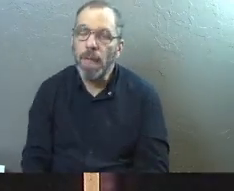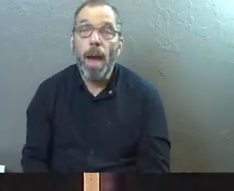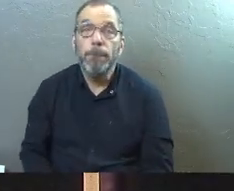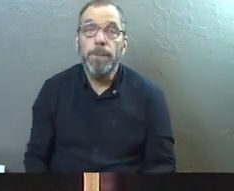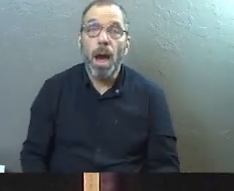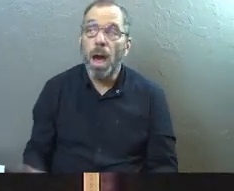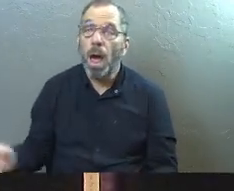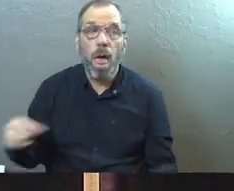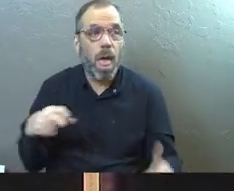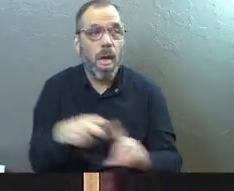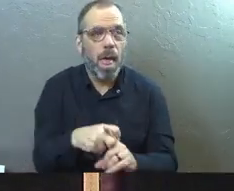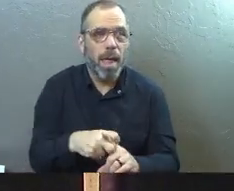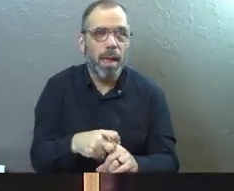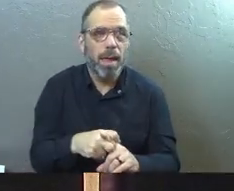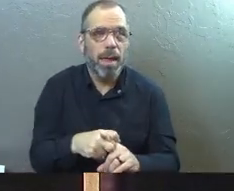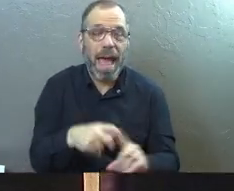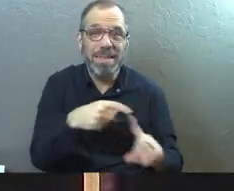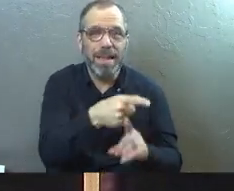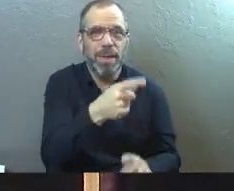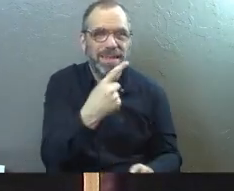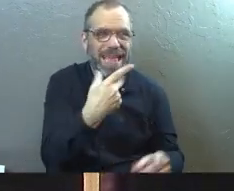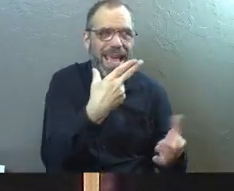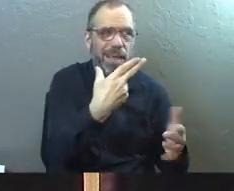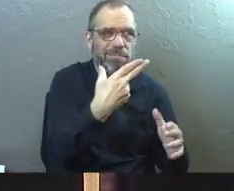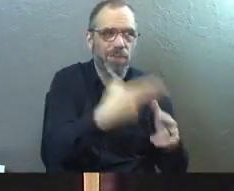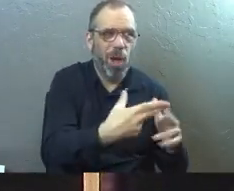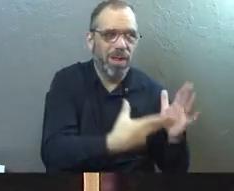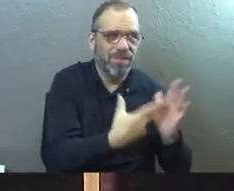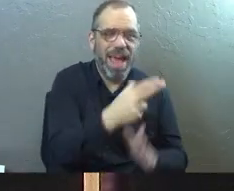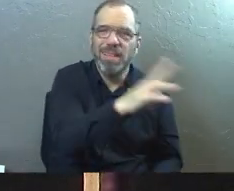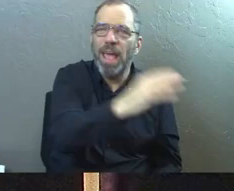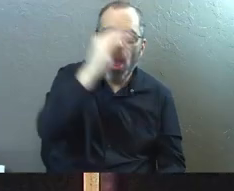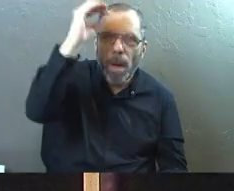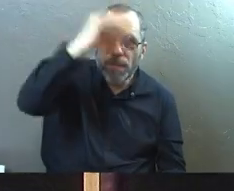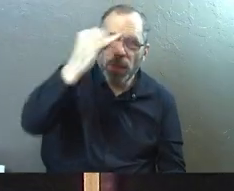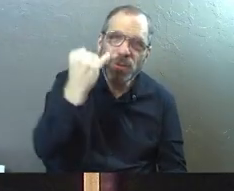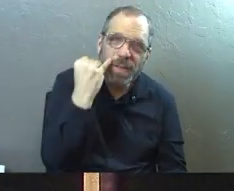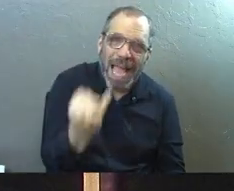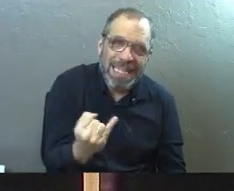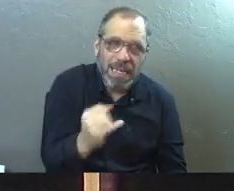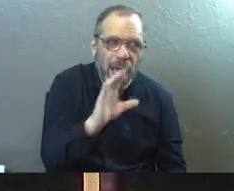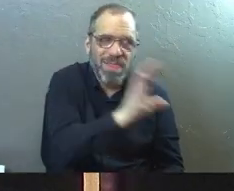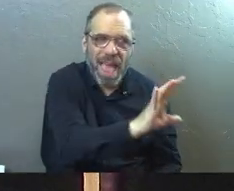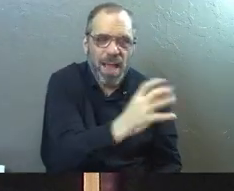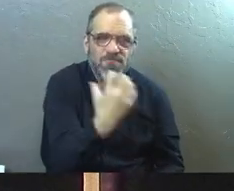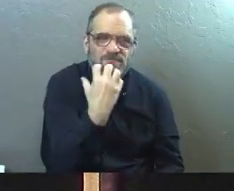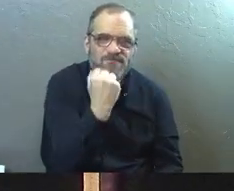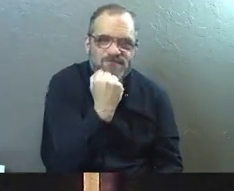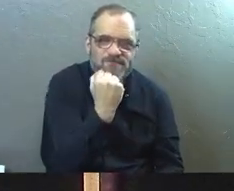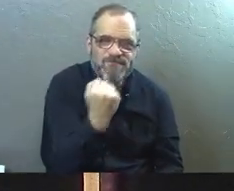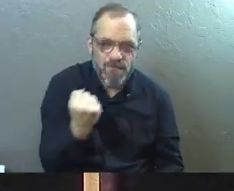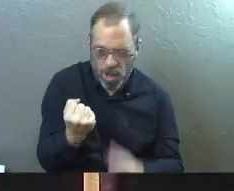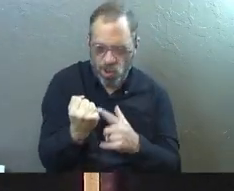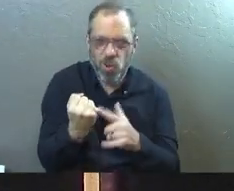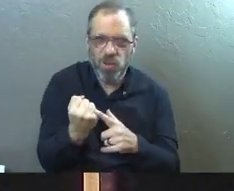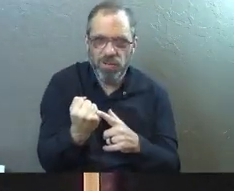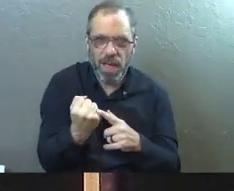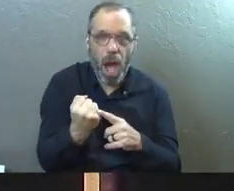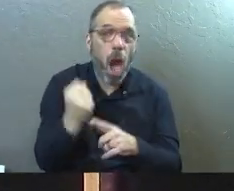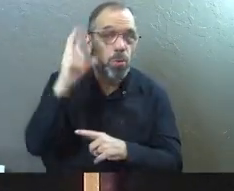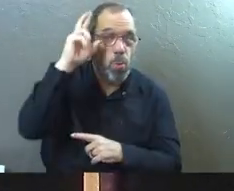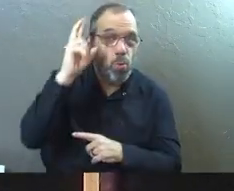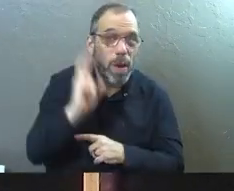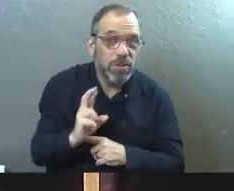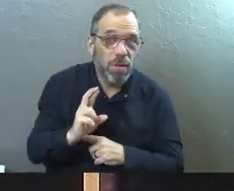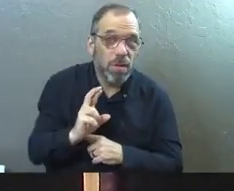But if you ask those people, they were fact. Why? Because they heard an opinion, they heard an idea and they clung to it. Don't we do